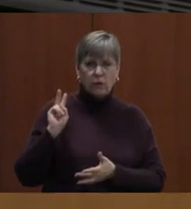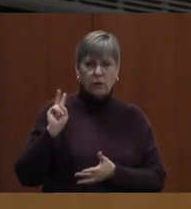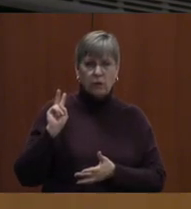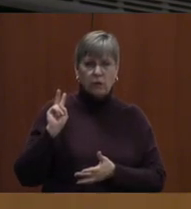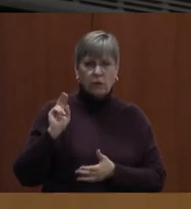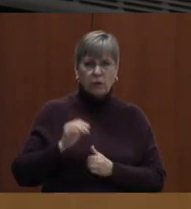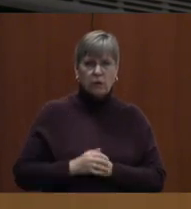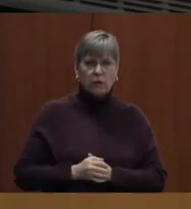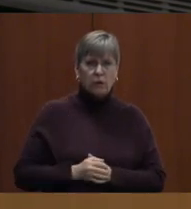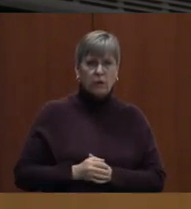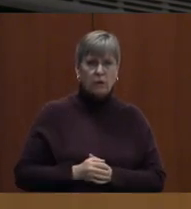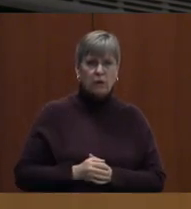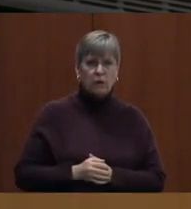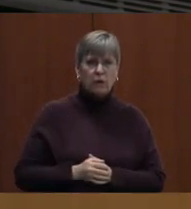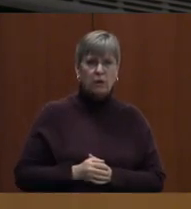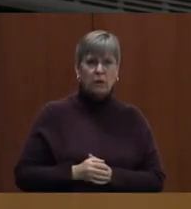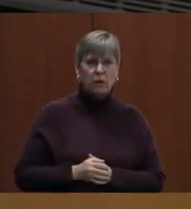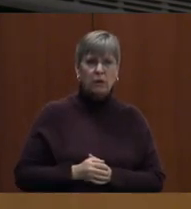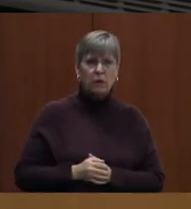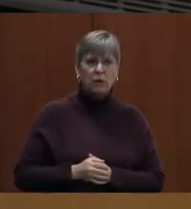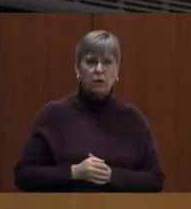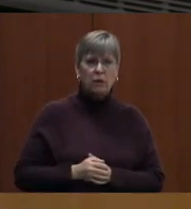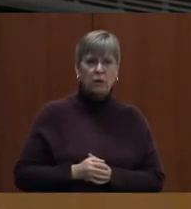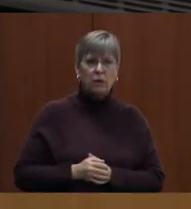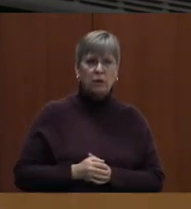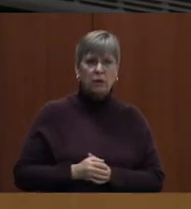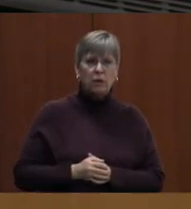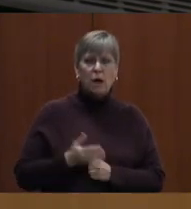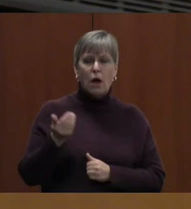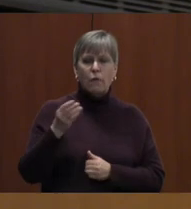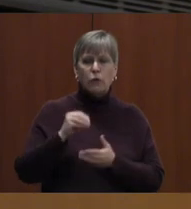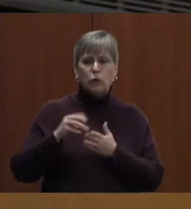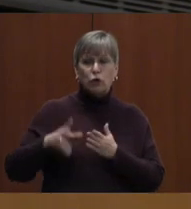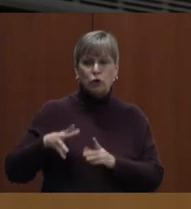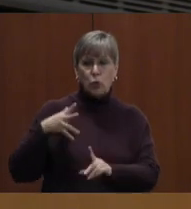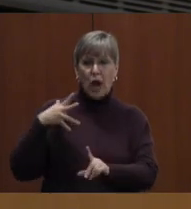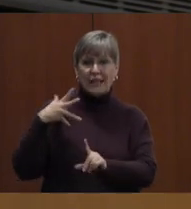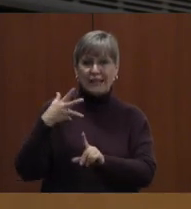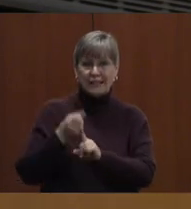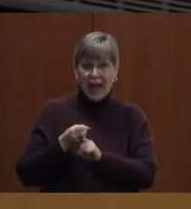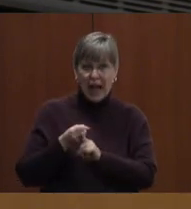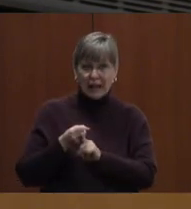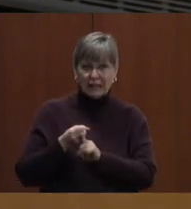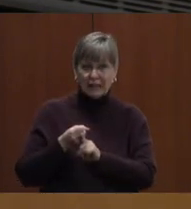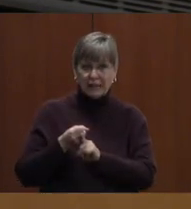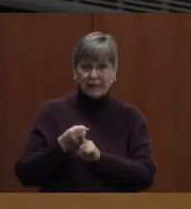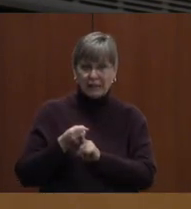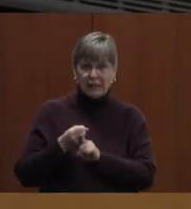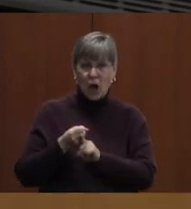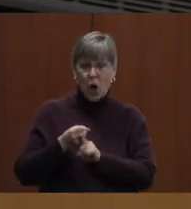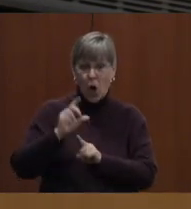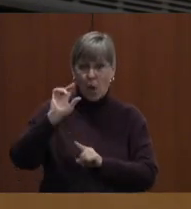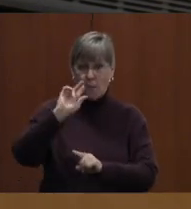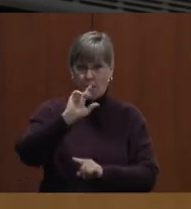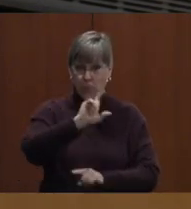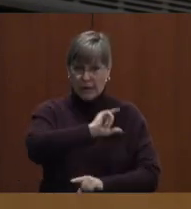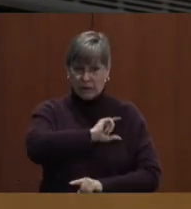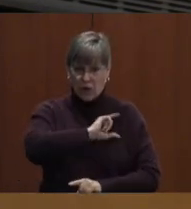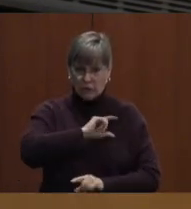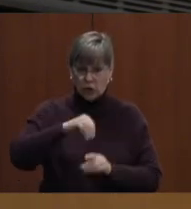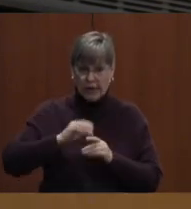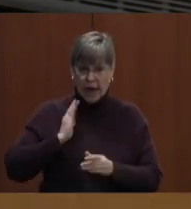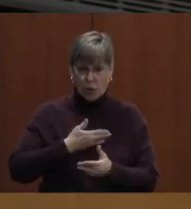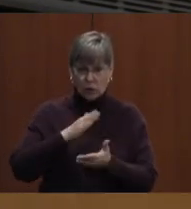where a couple of students were attacking a police officer in our school.